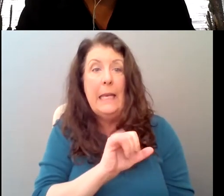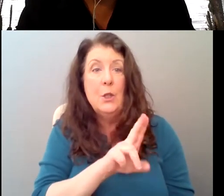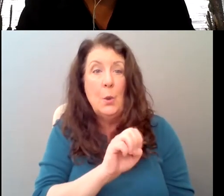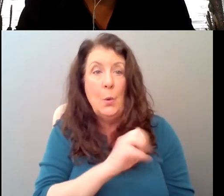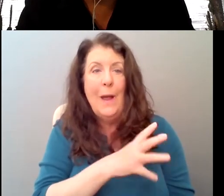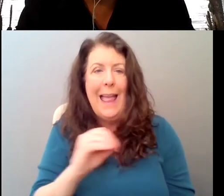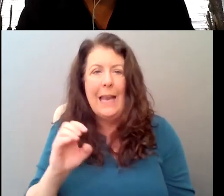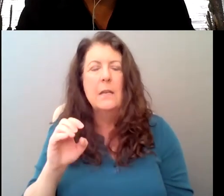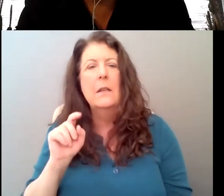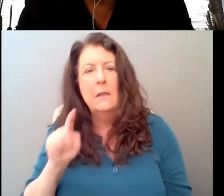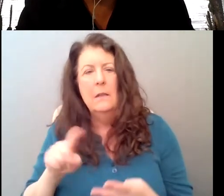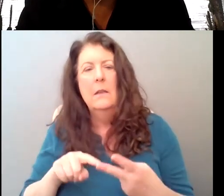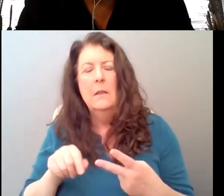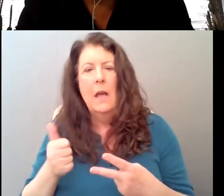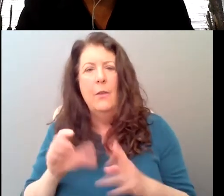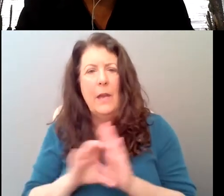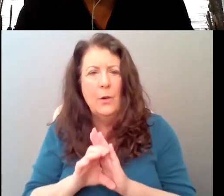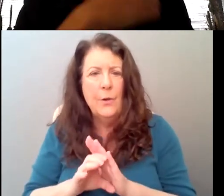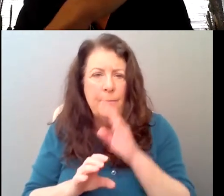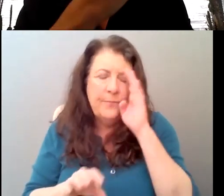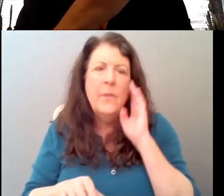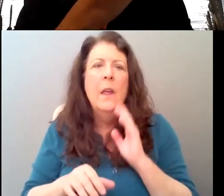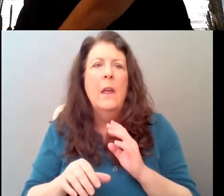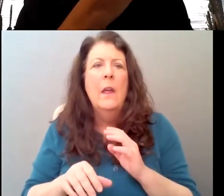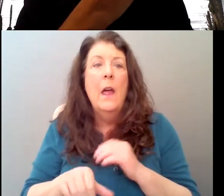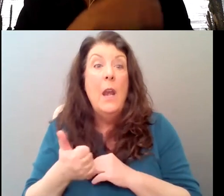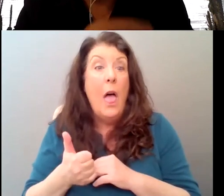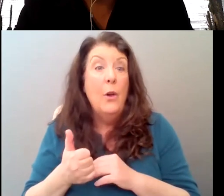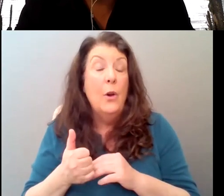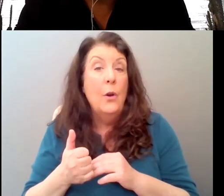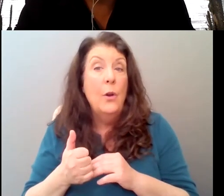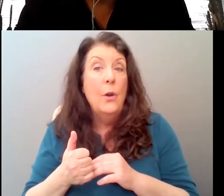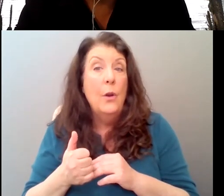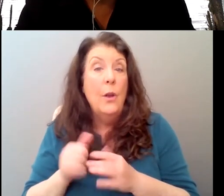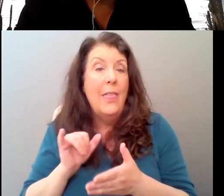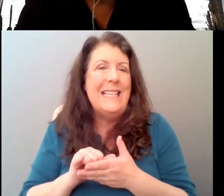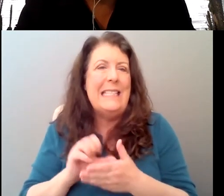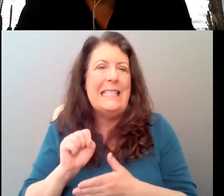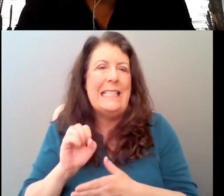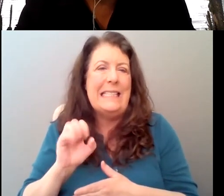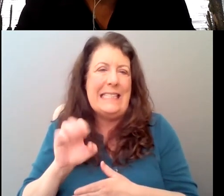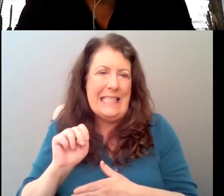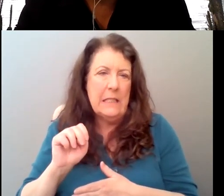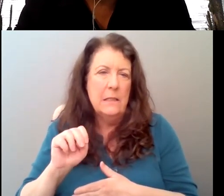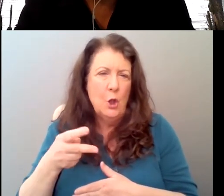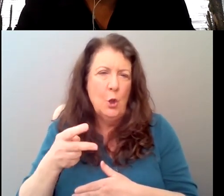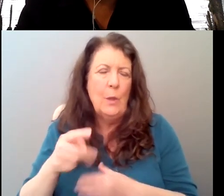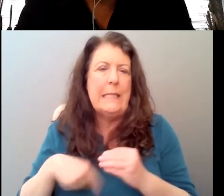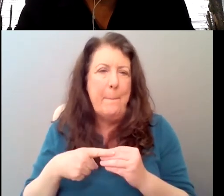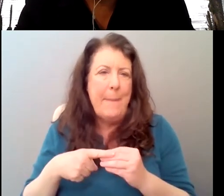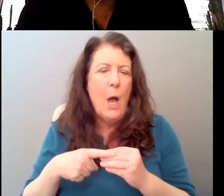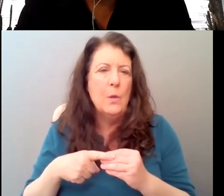Um, okay. Then additionally, we had, um, I mean, this is a season about fame and opera